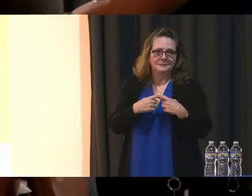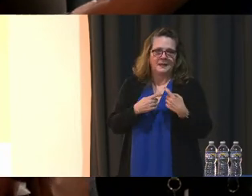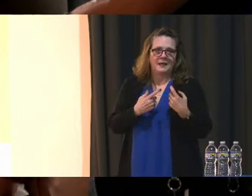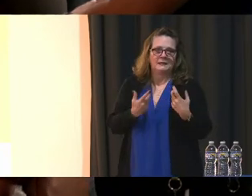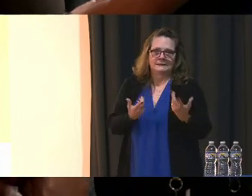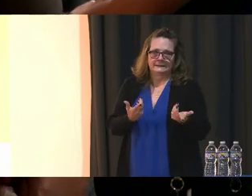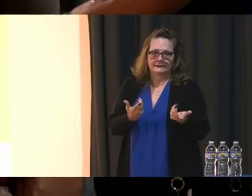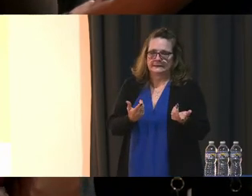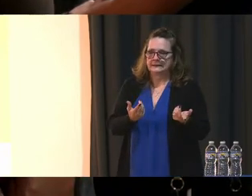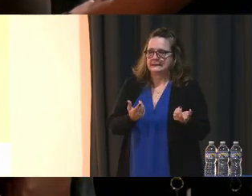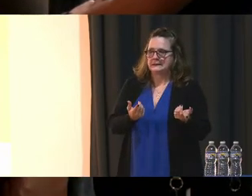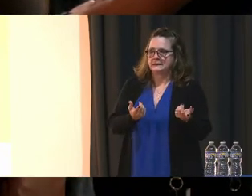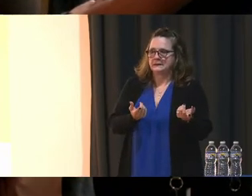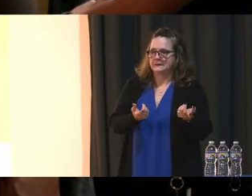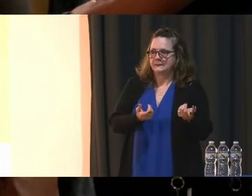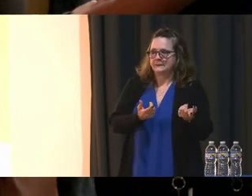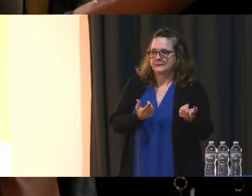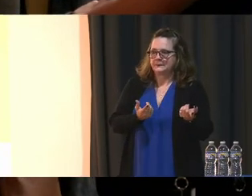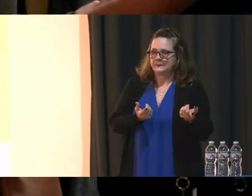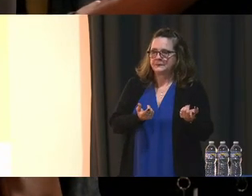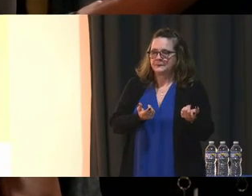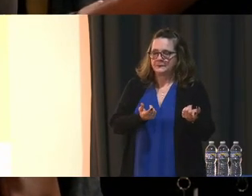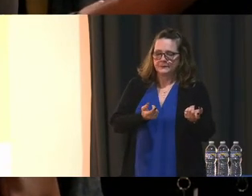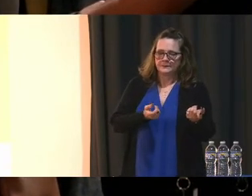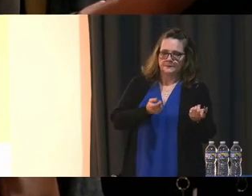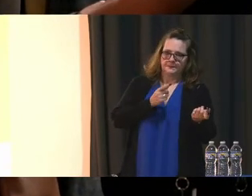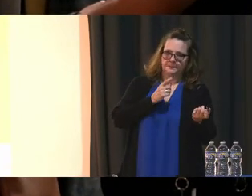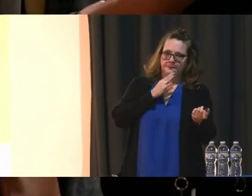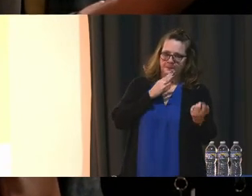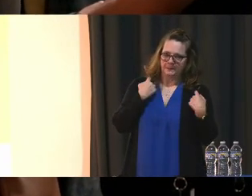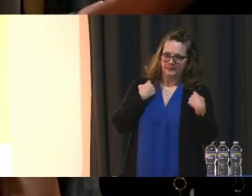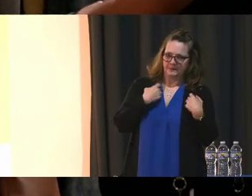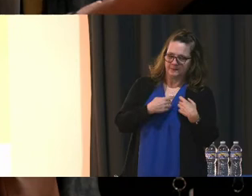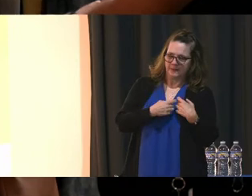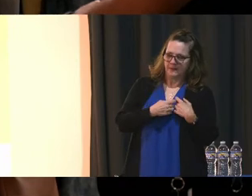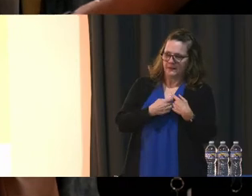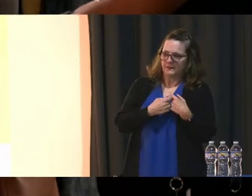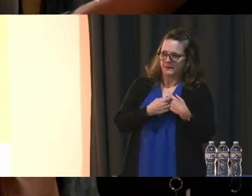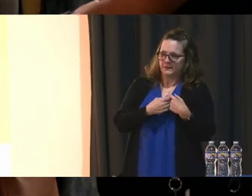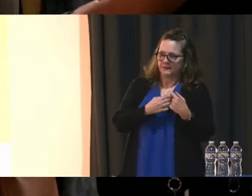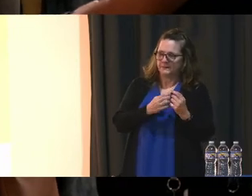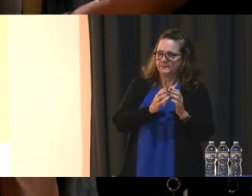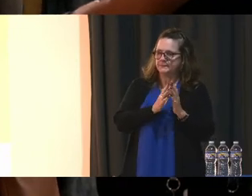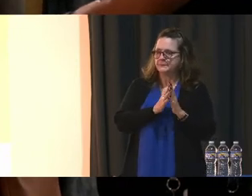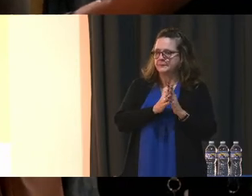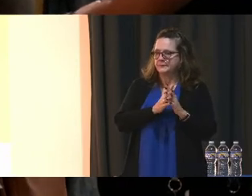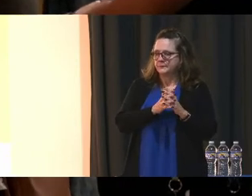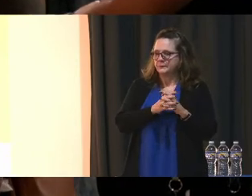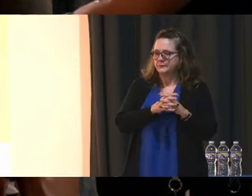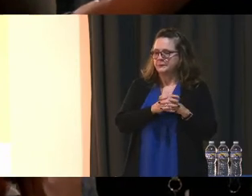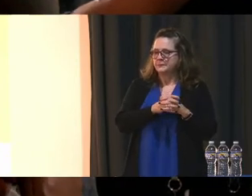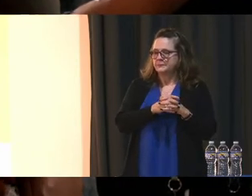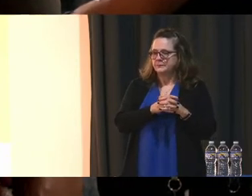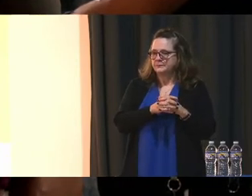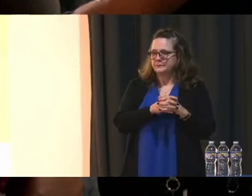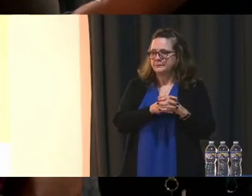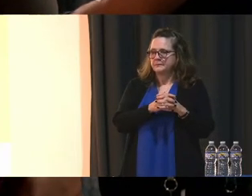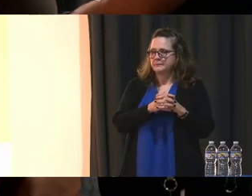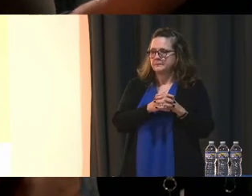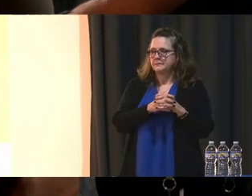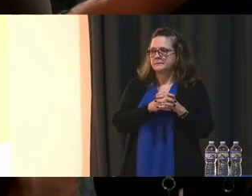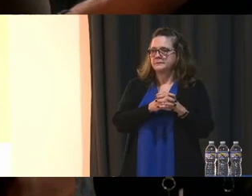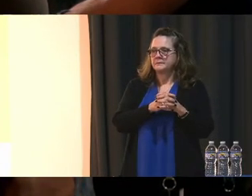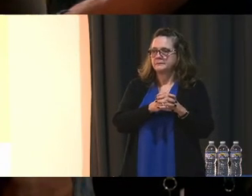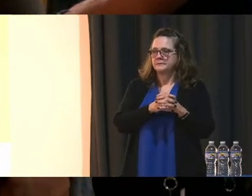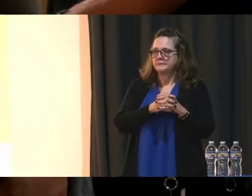I have a young man here in this school. My question, or more than all, is concern. On